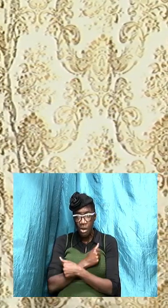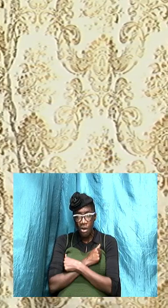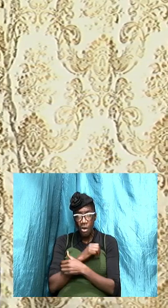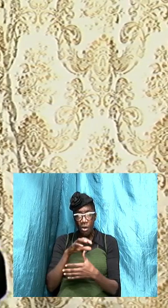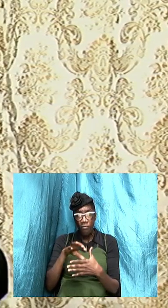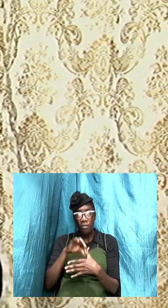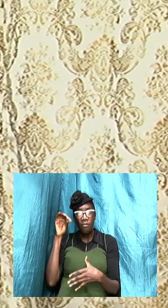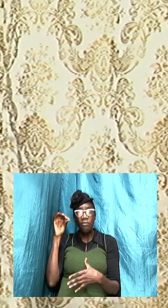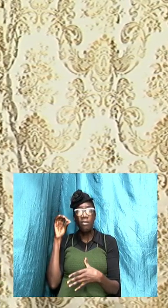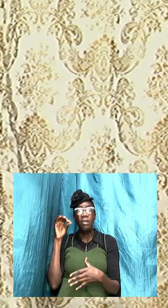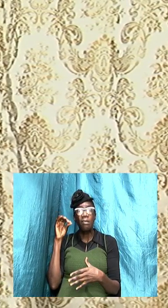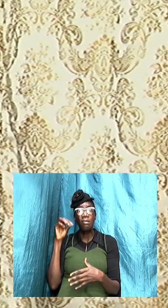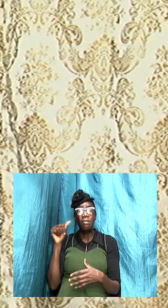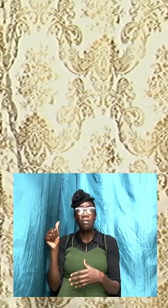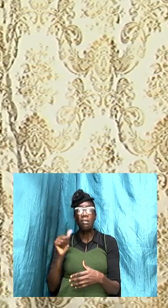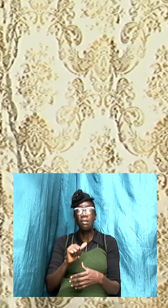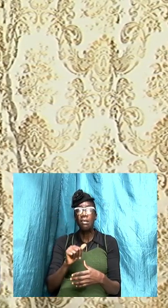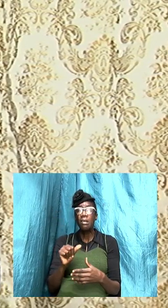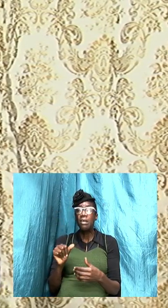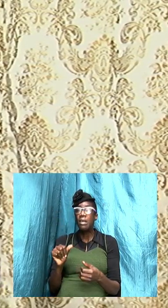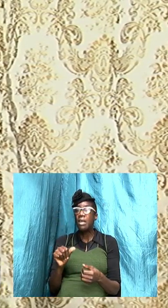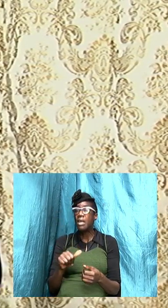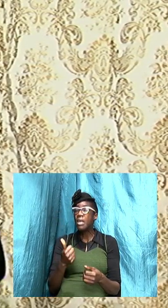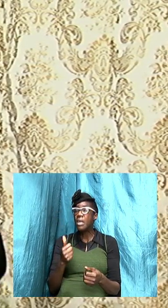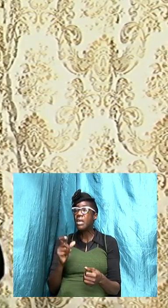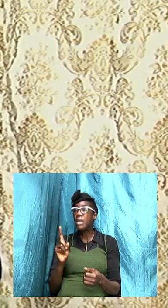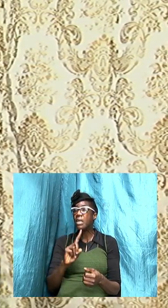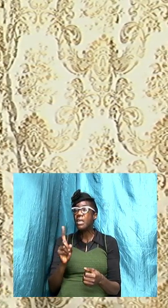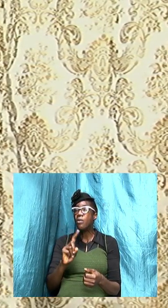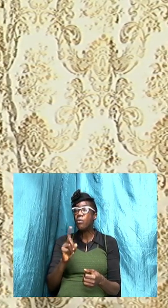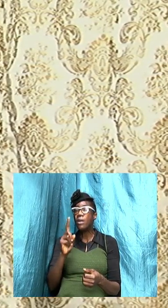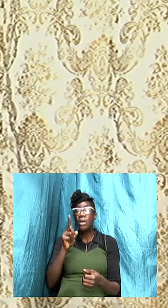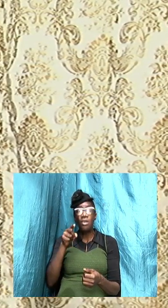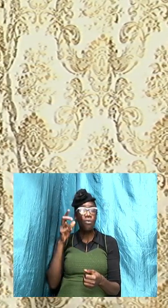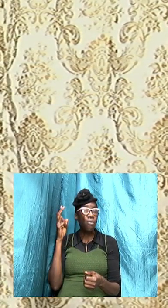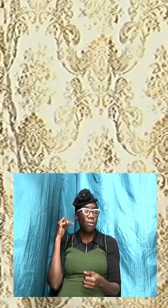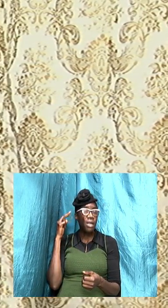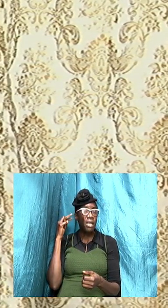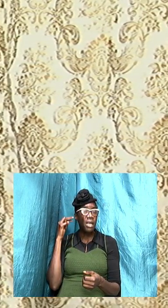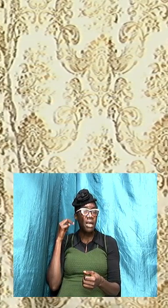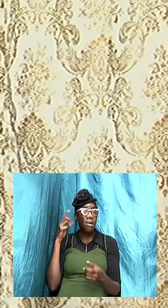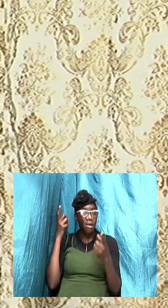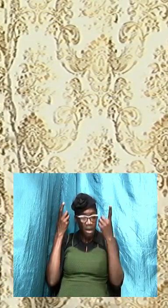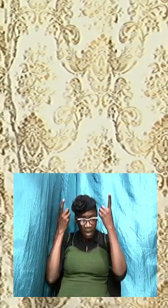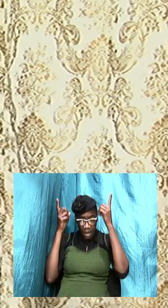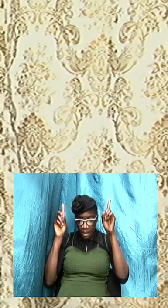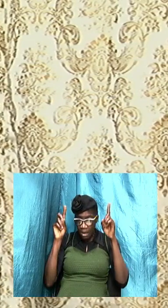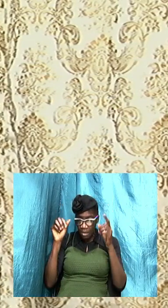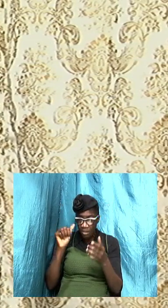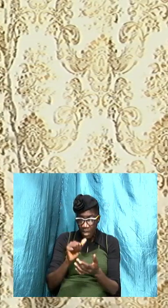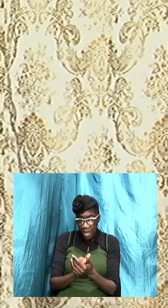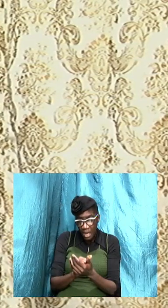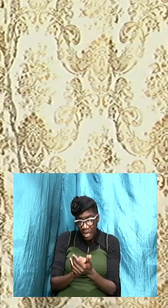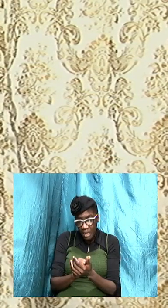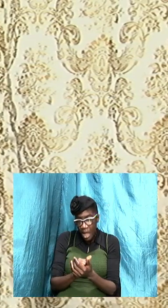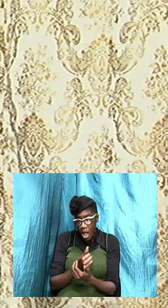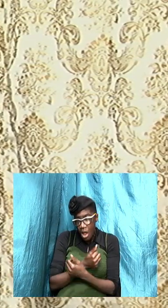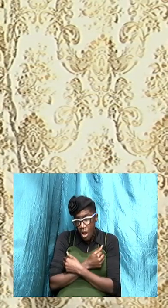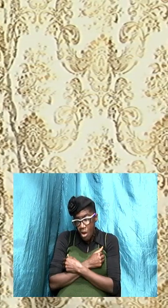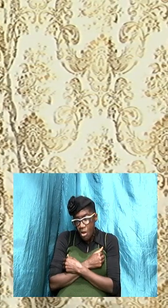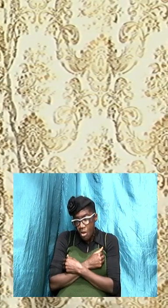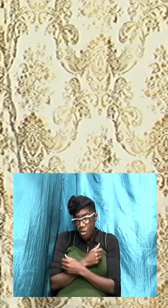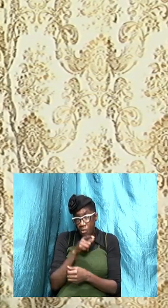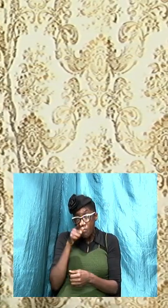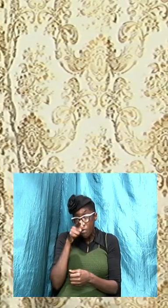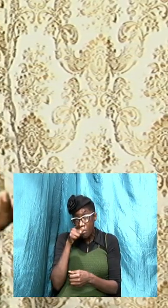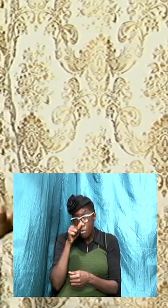and anywhere that you hear a doctrine that is appealing to you you are going